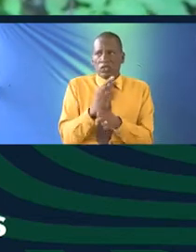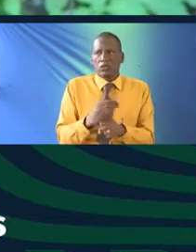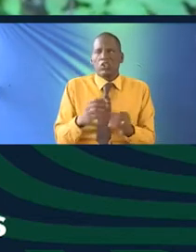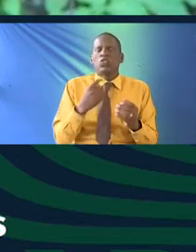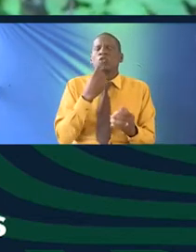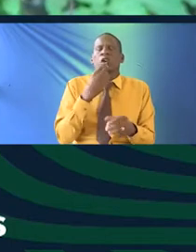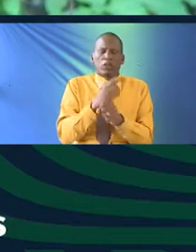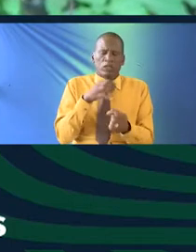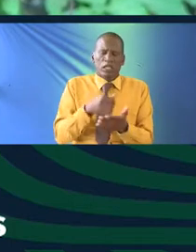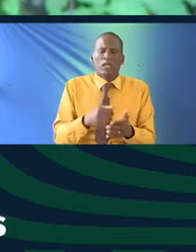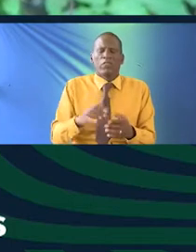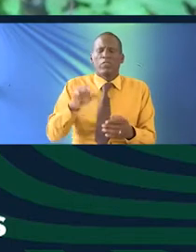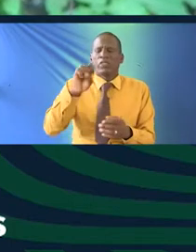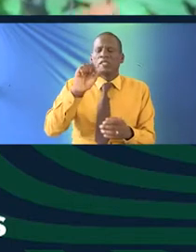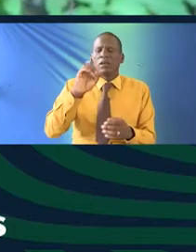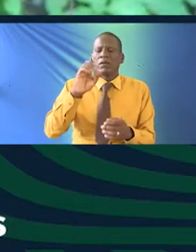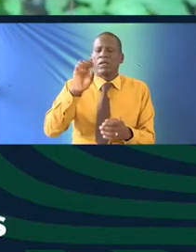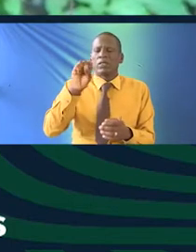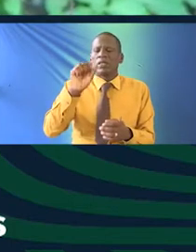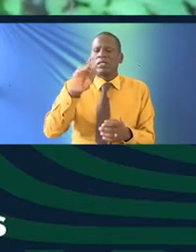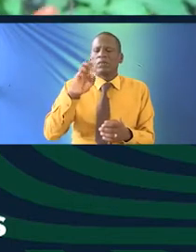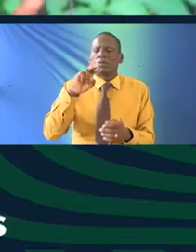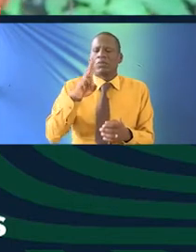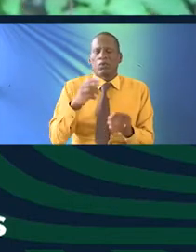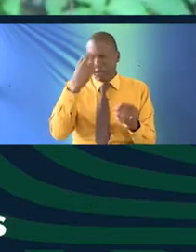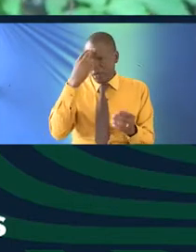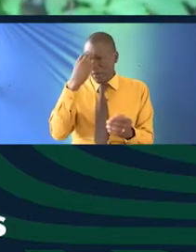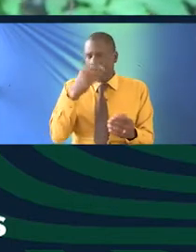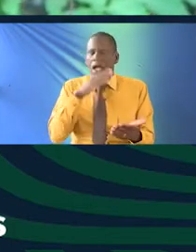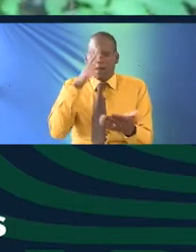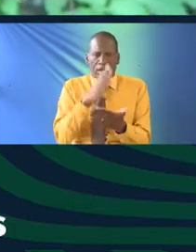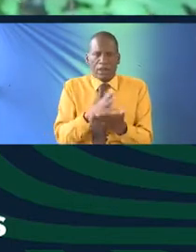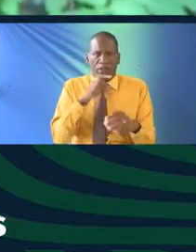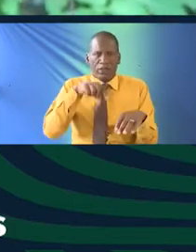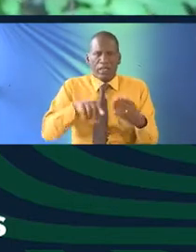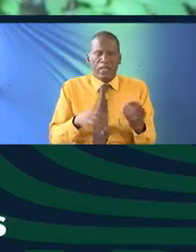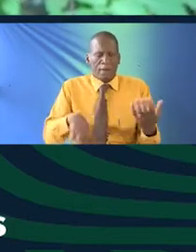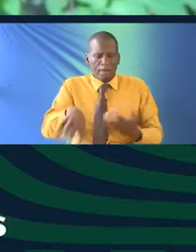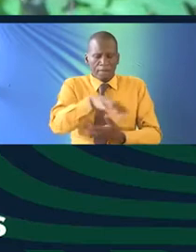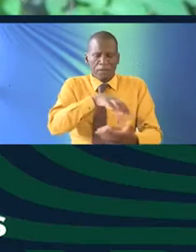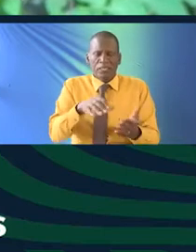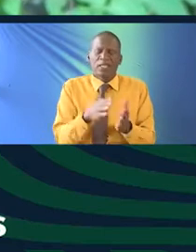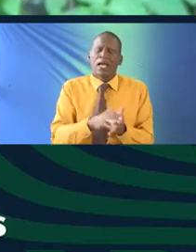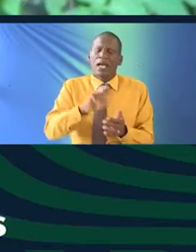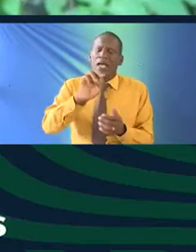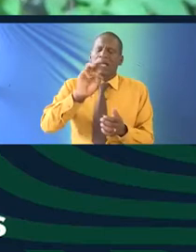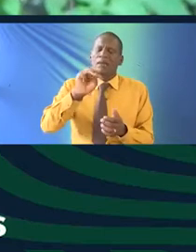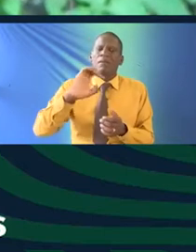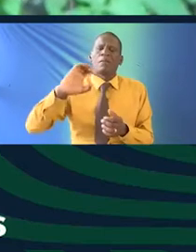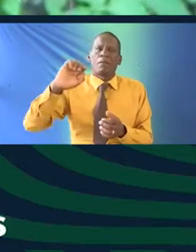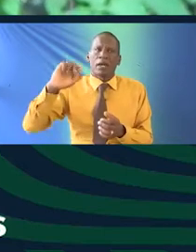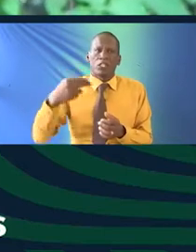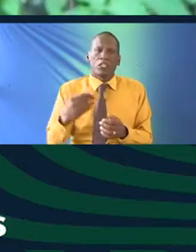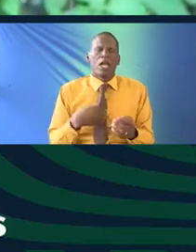being used the Turkana are using it the Samburu the Masaya are using it so I'm a big believer in mix and match I do